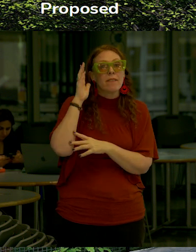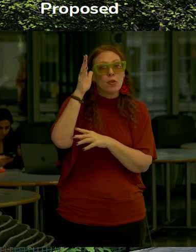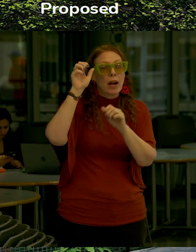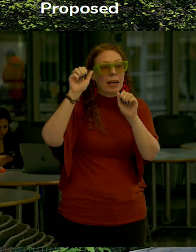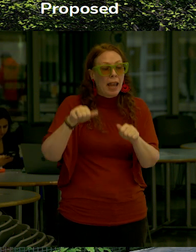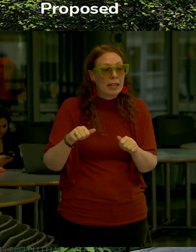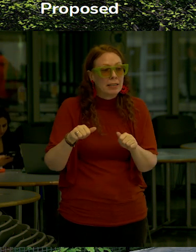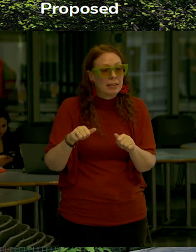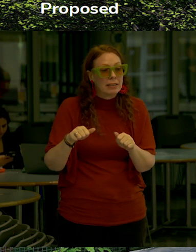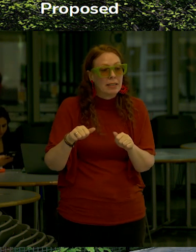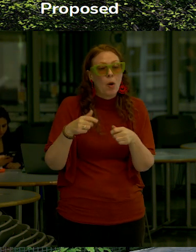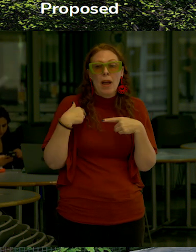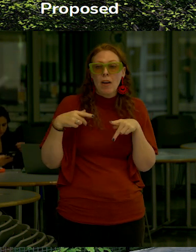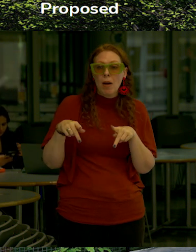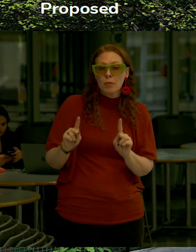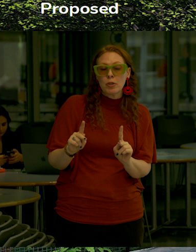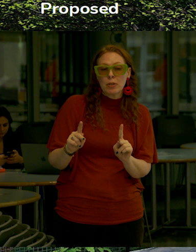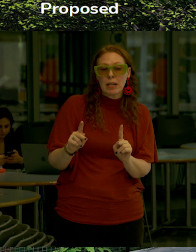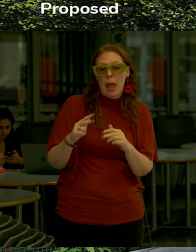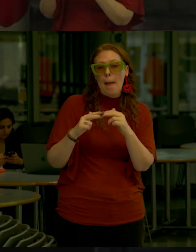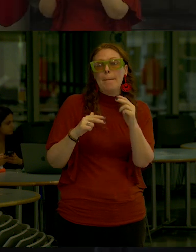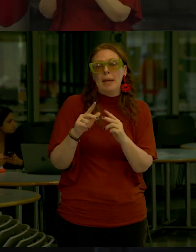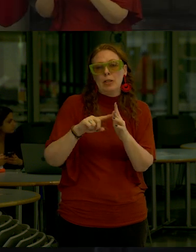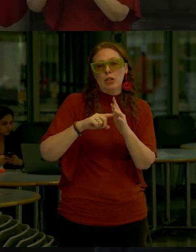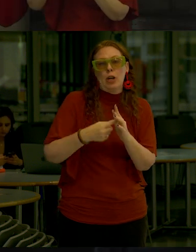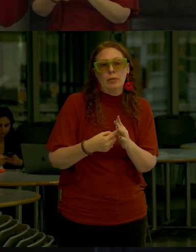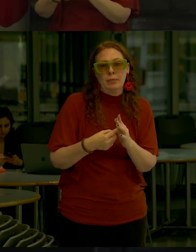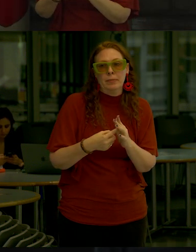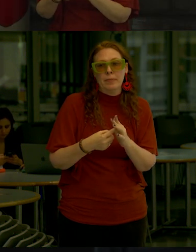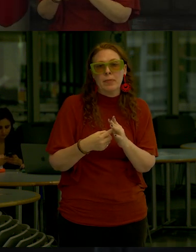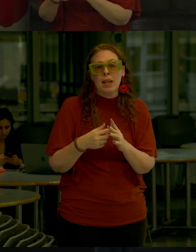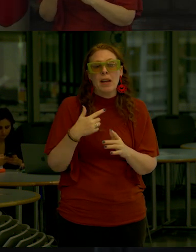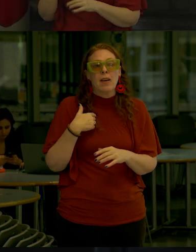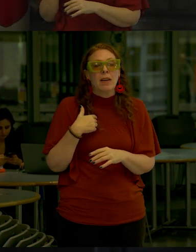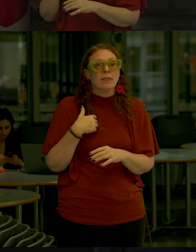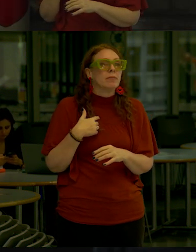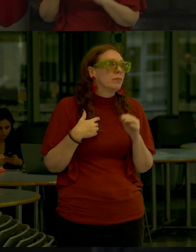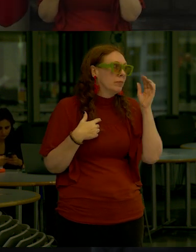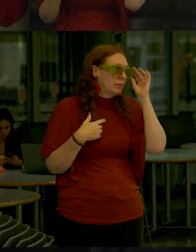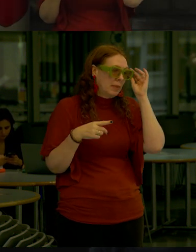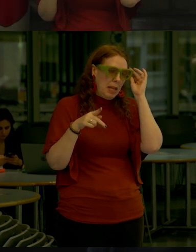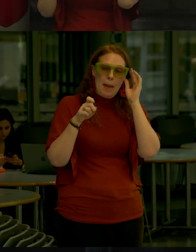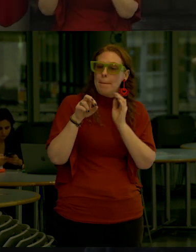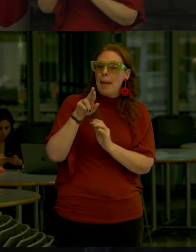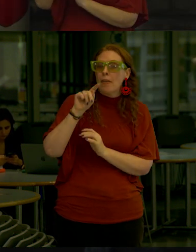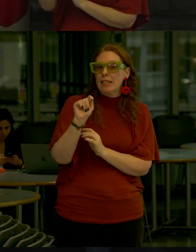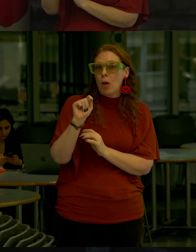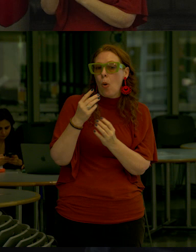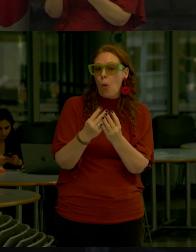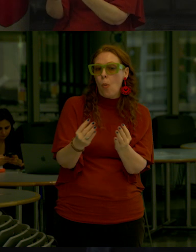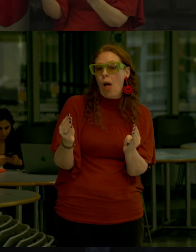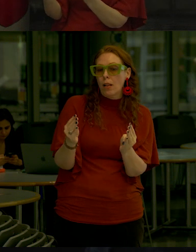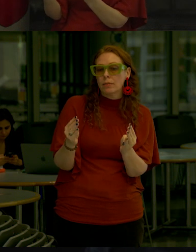but now we have an opportunity at least to build it if we had to build a parapet wall on the current platform without